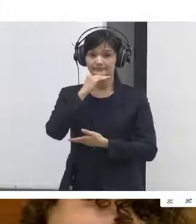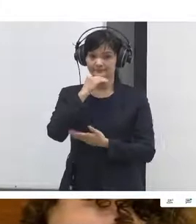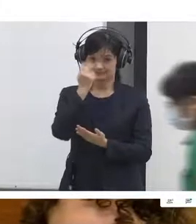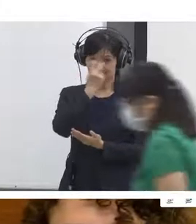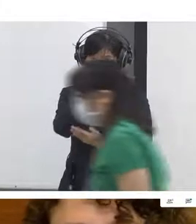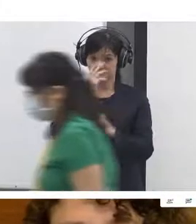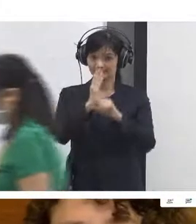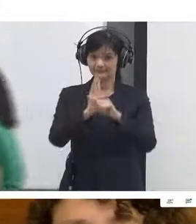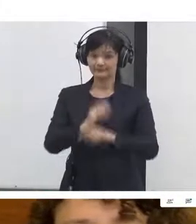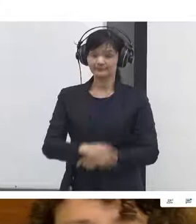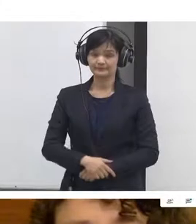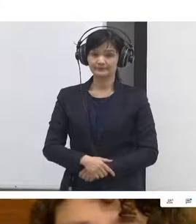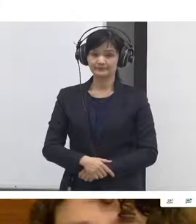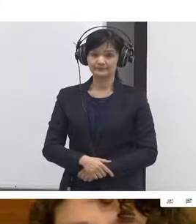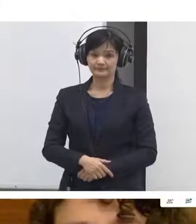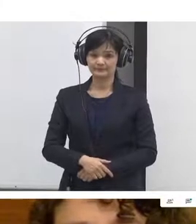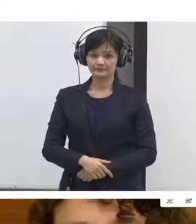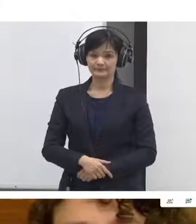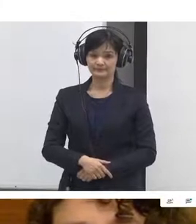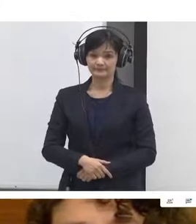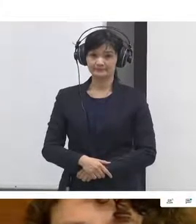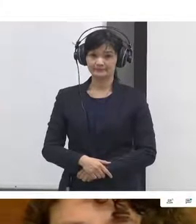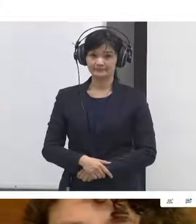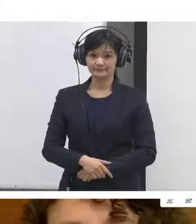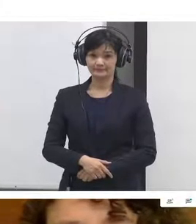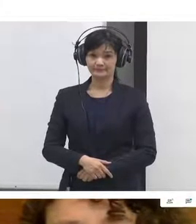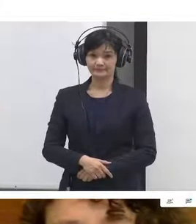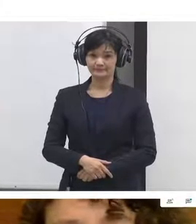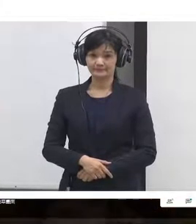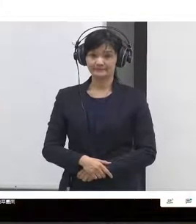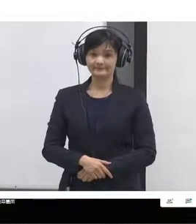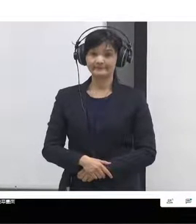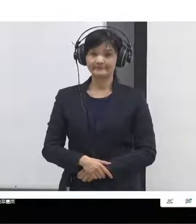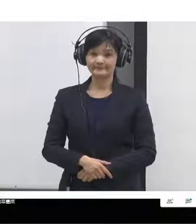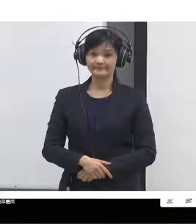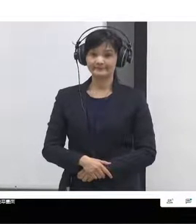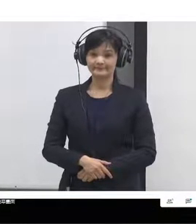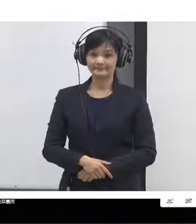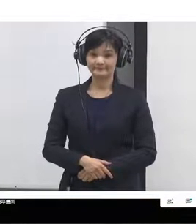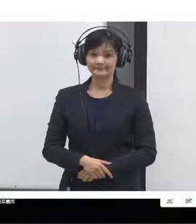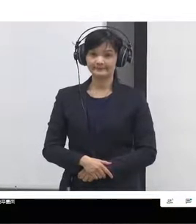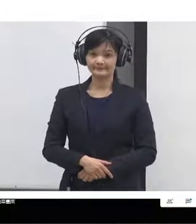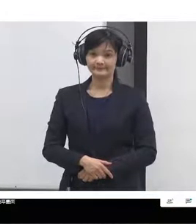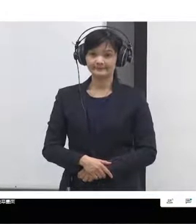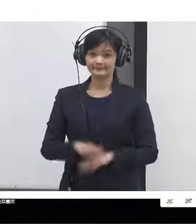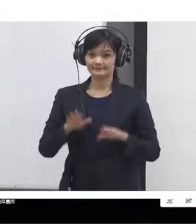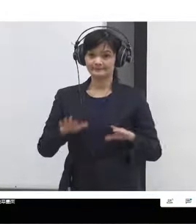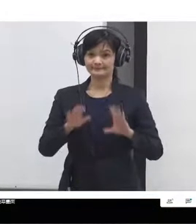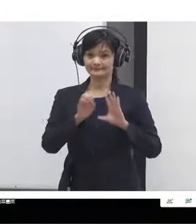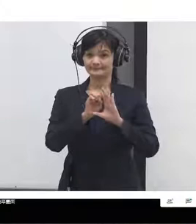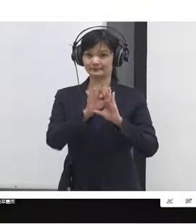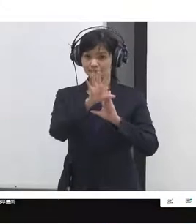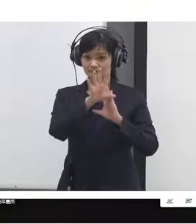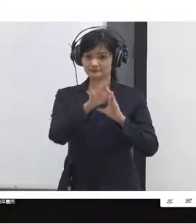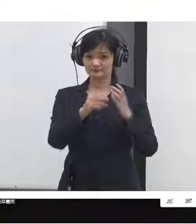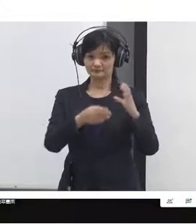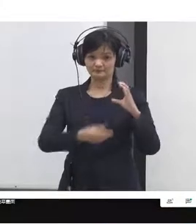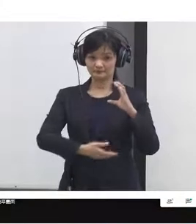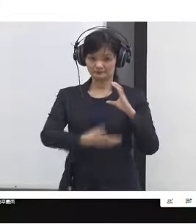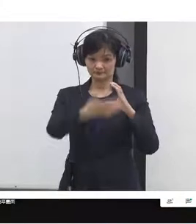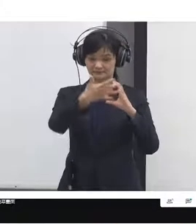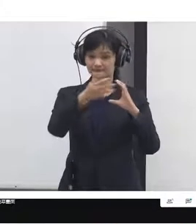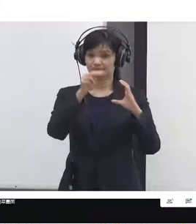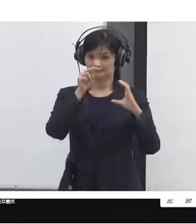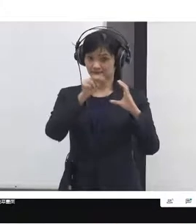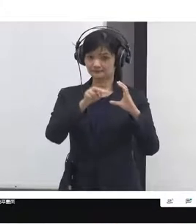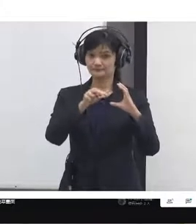so now I think you're just seeing my my presenter view here is it this slide or is it